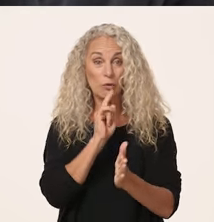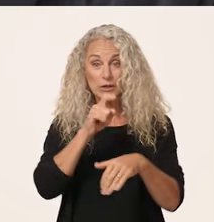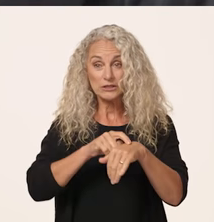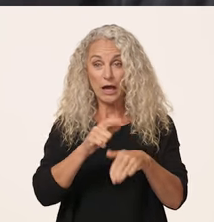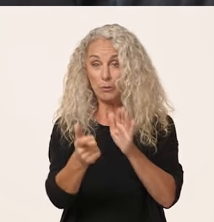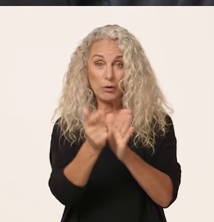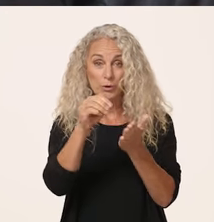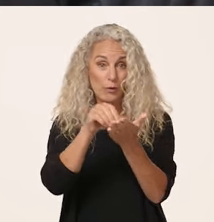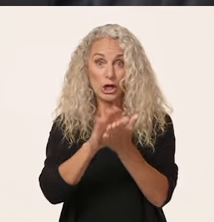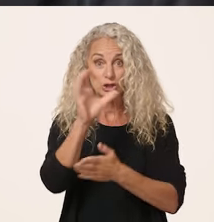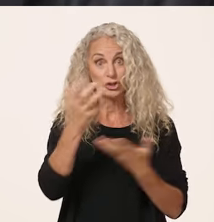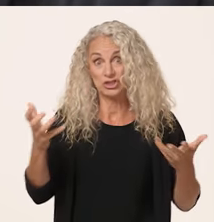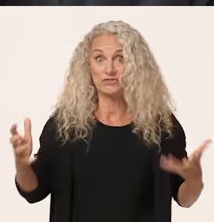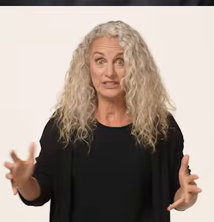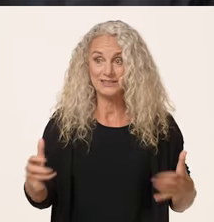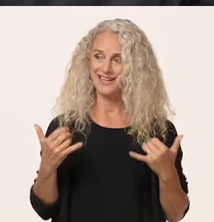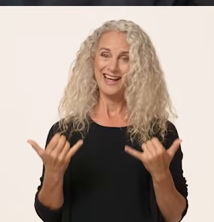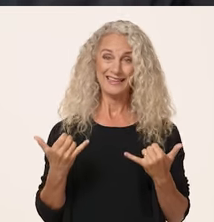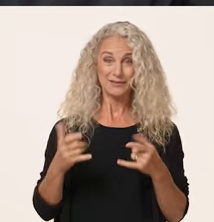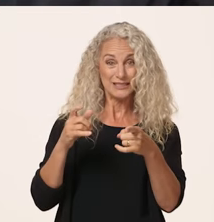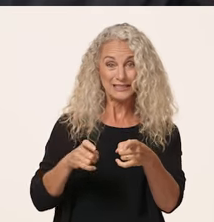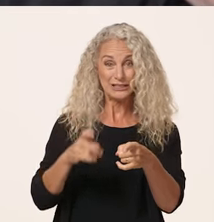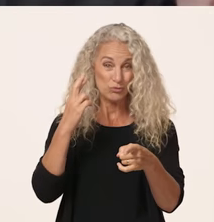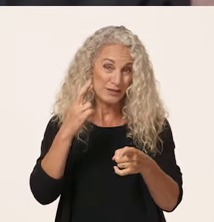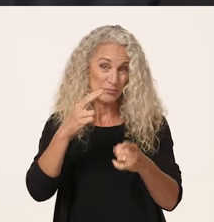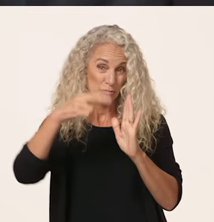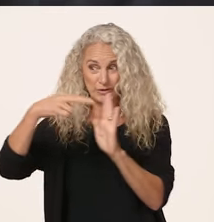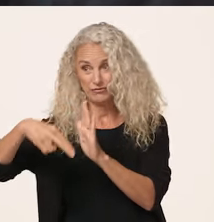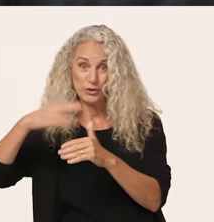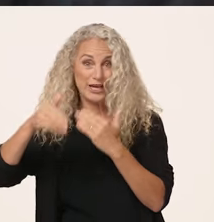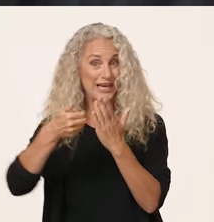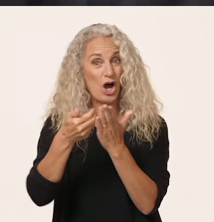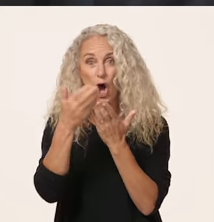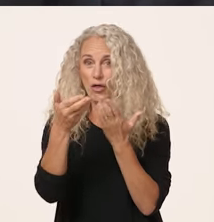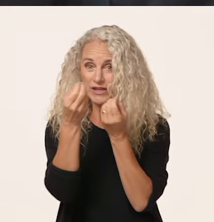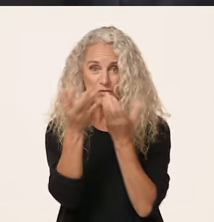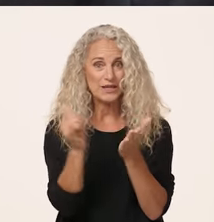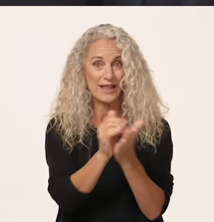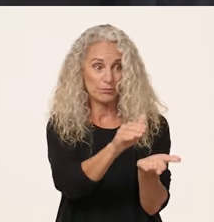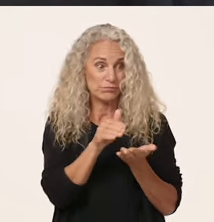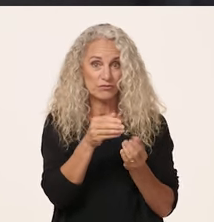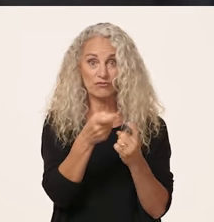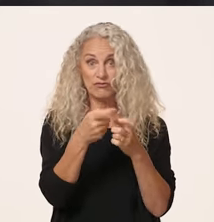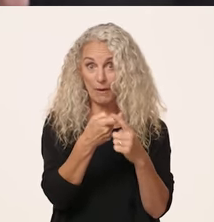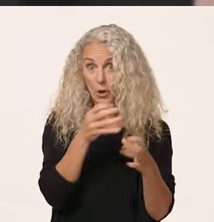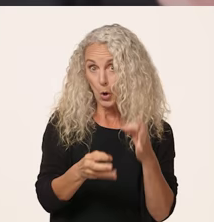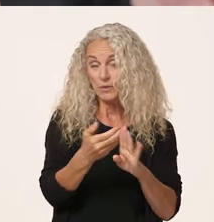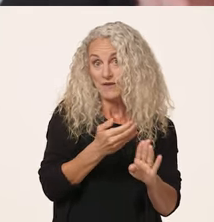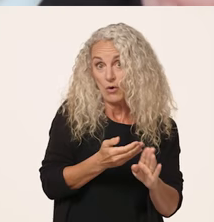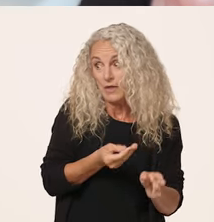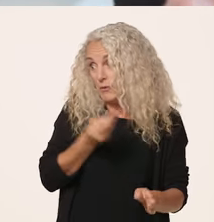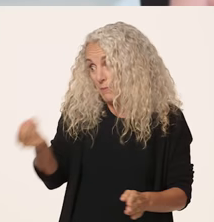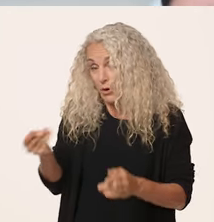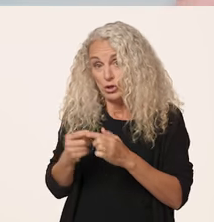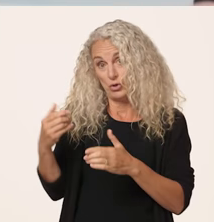-time criminal record searches. At this point, they need to reasonably review any information obtained from the court prior to